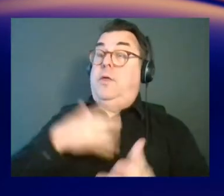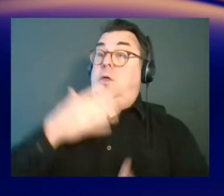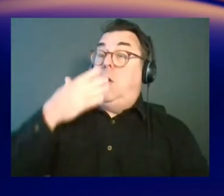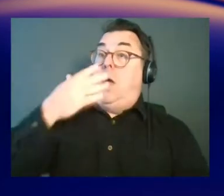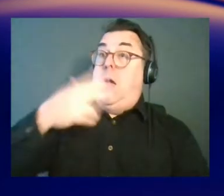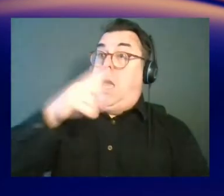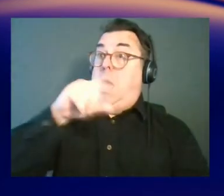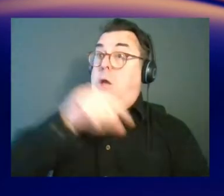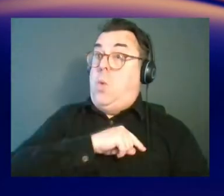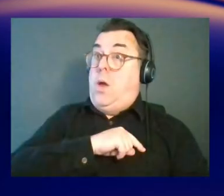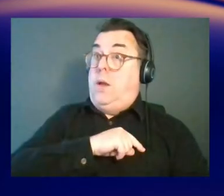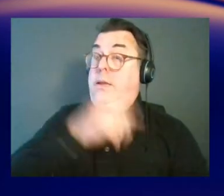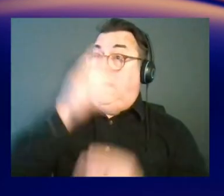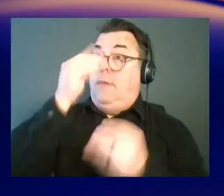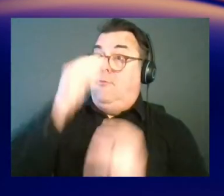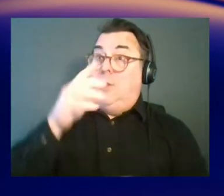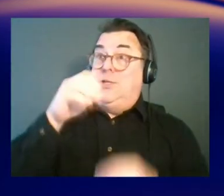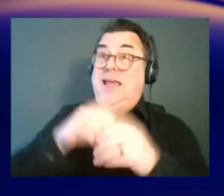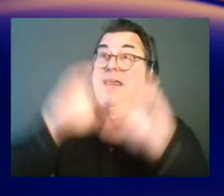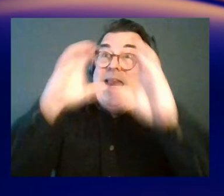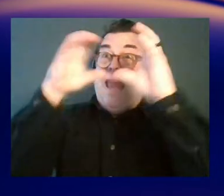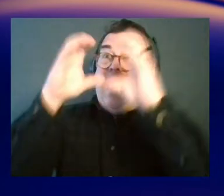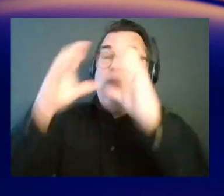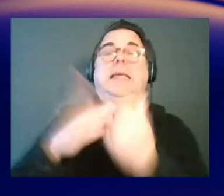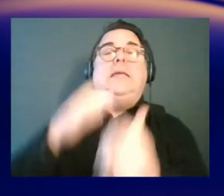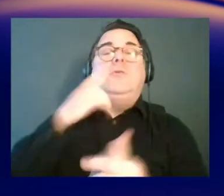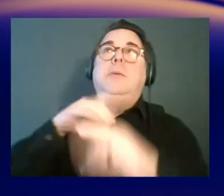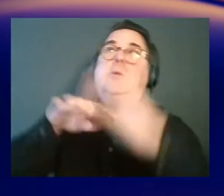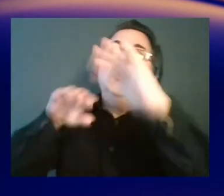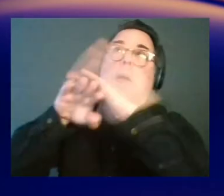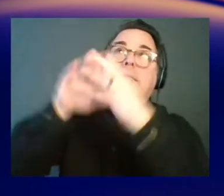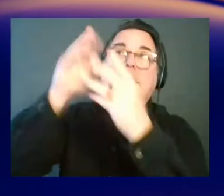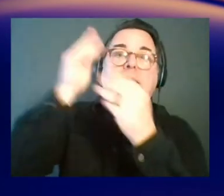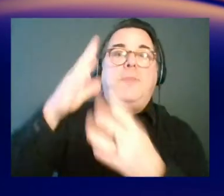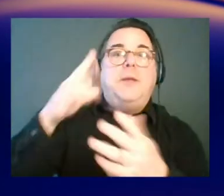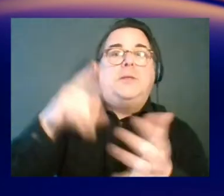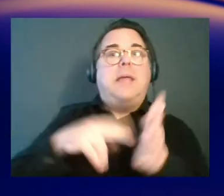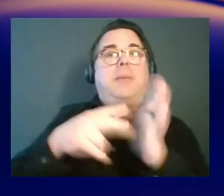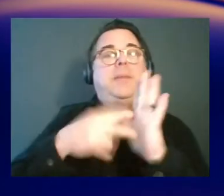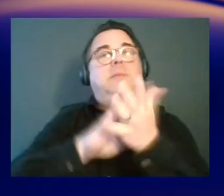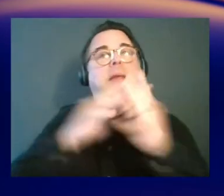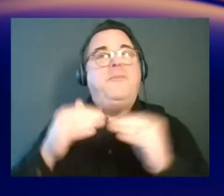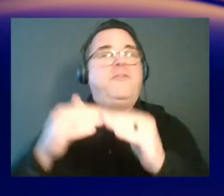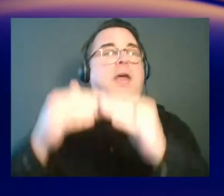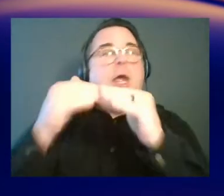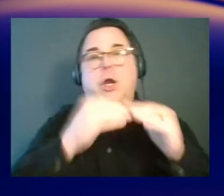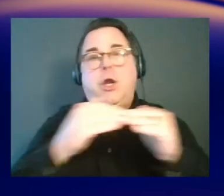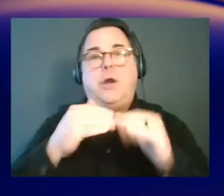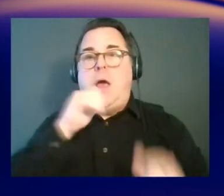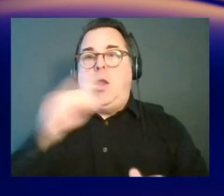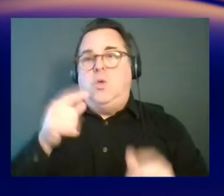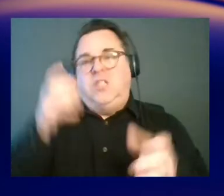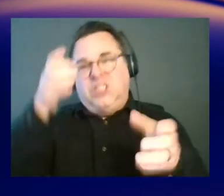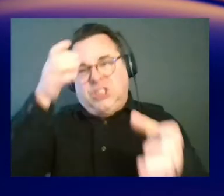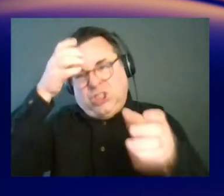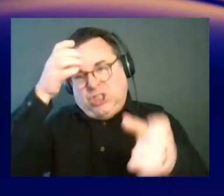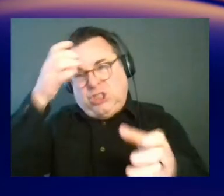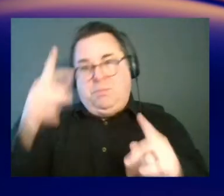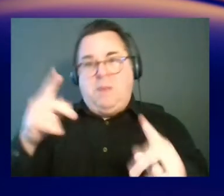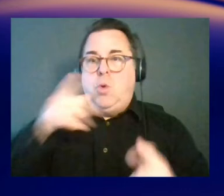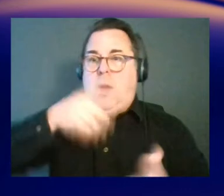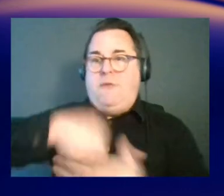in the cloud, it'll make it easier for people to access the data. And that really means democratization. It's not just people who have the resources to